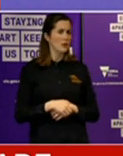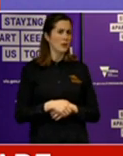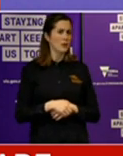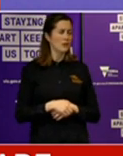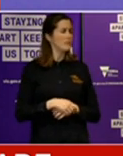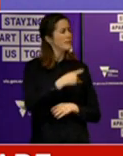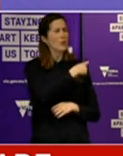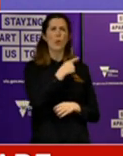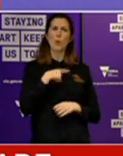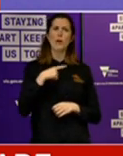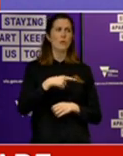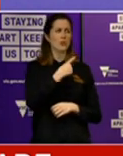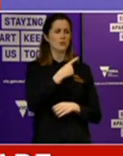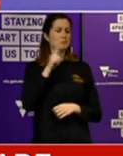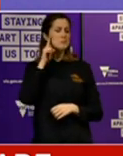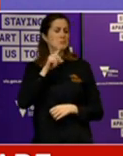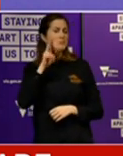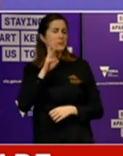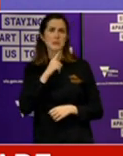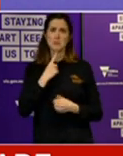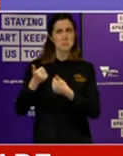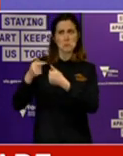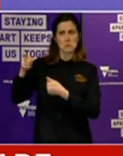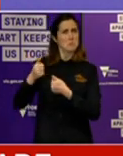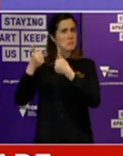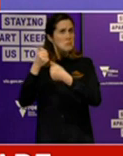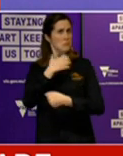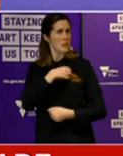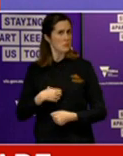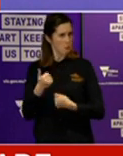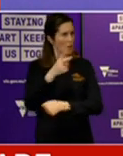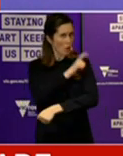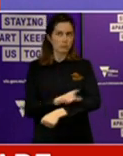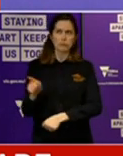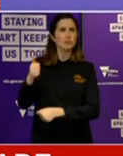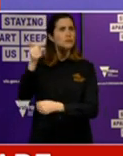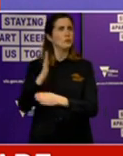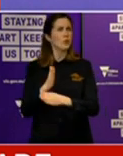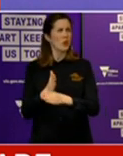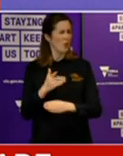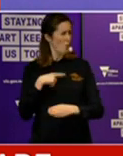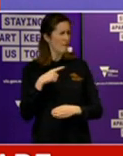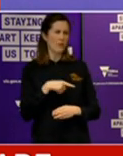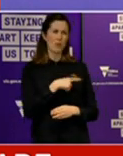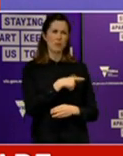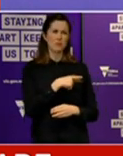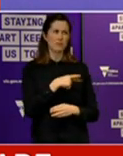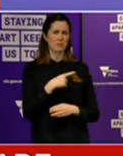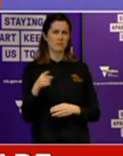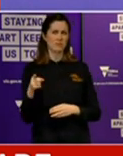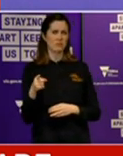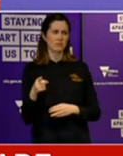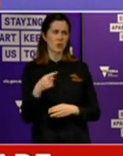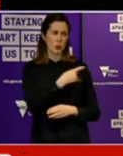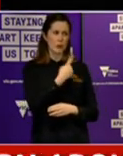in the Minister? Because I did. So what changed then between her statements and her resignation when she said it was